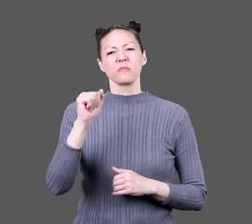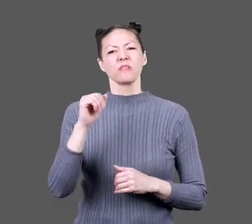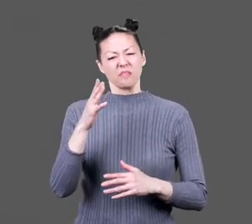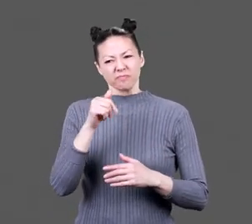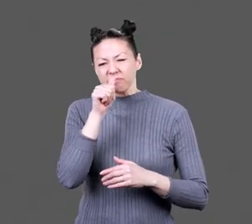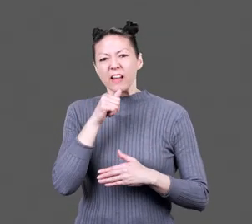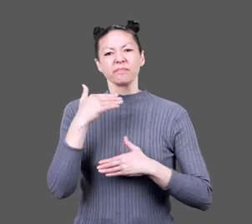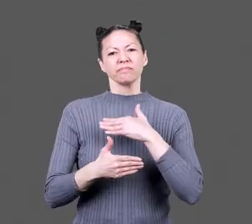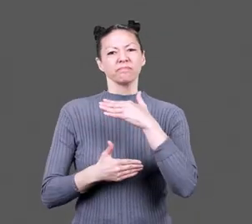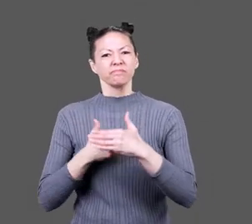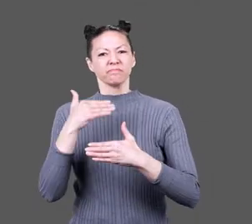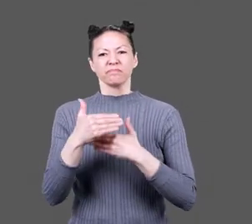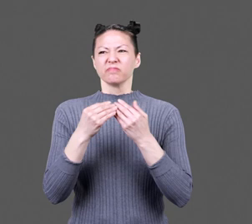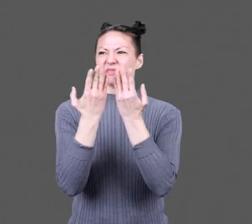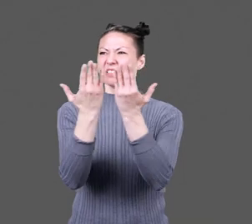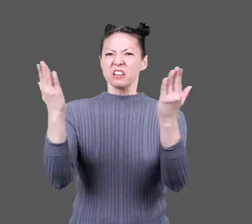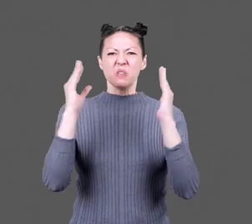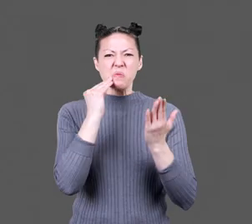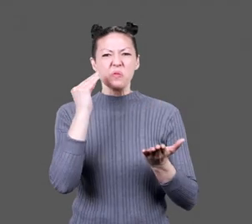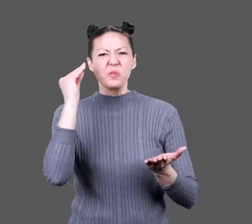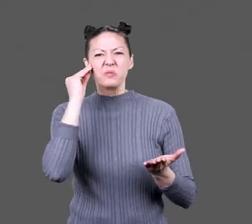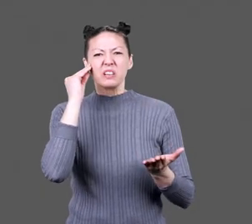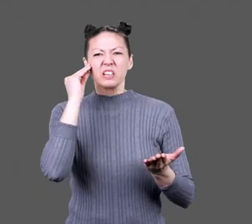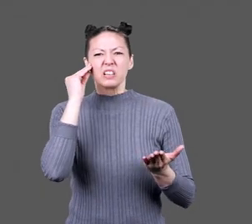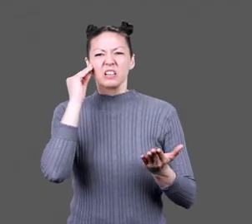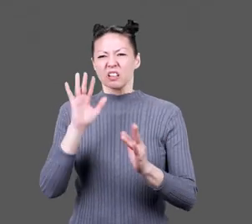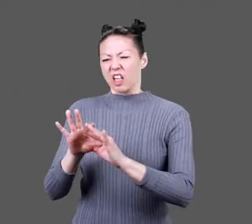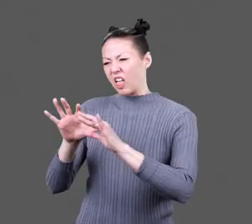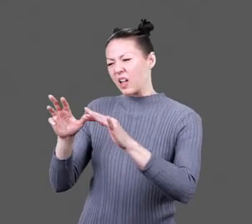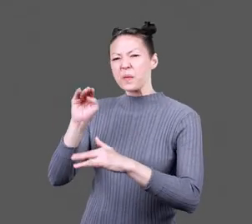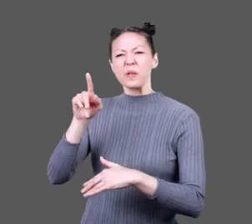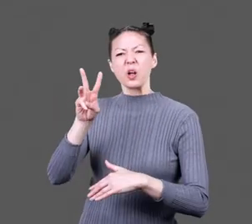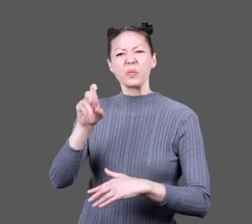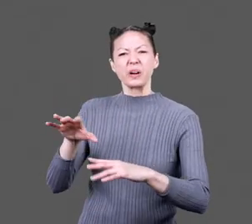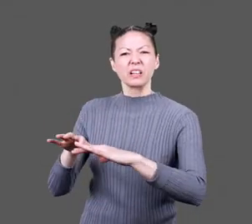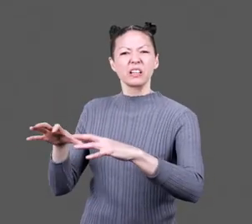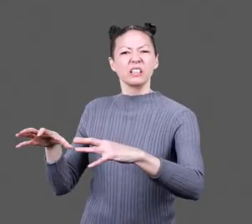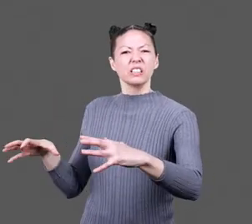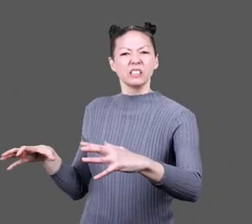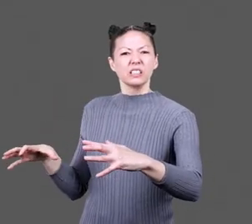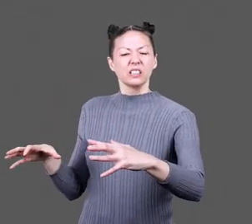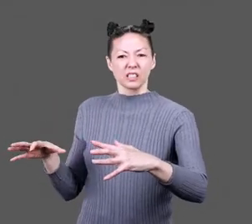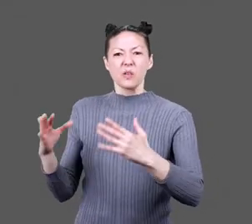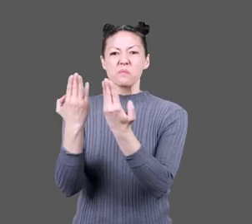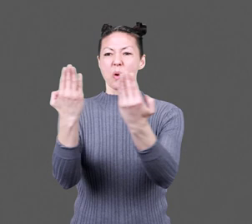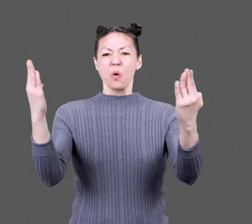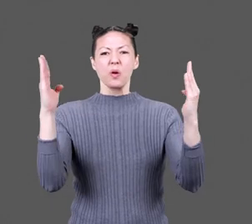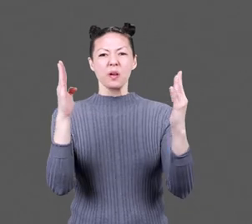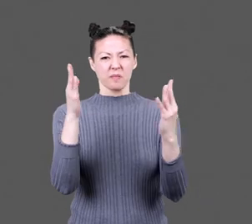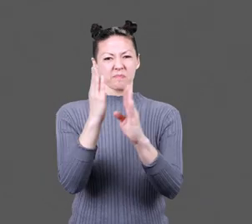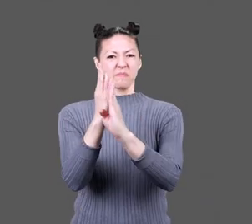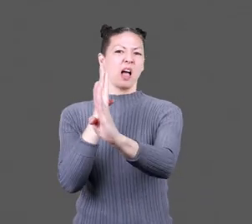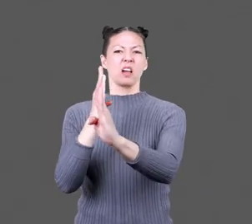Gaman worked its way into our lives was at home in our barracks. We stuck fluffy milkweed pods into the open spaces